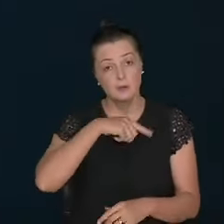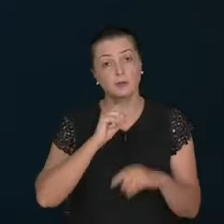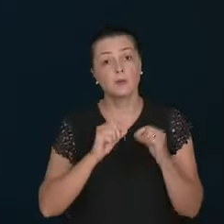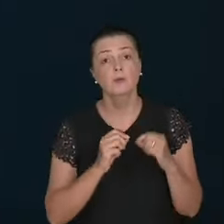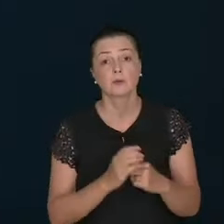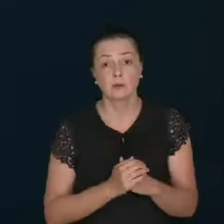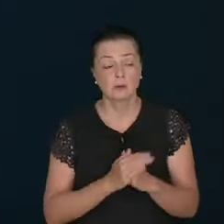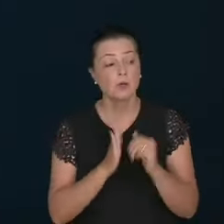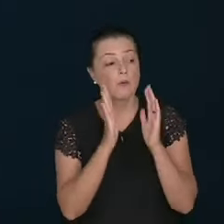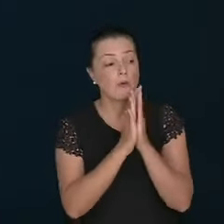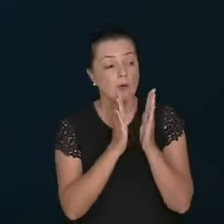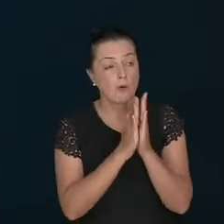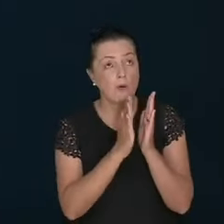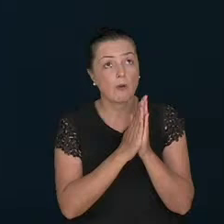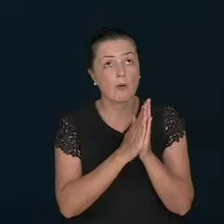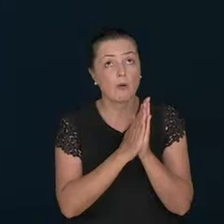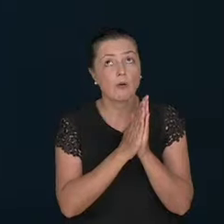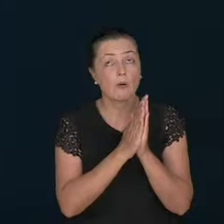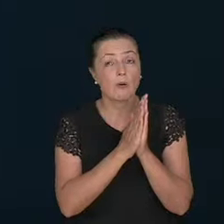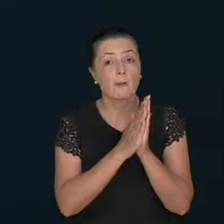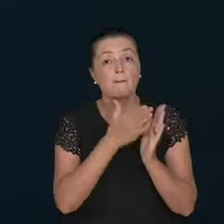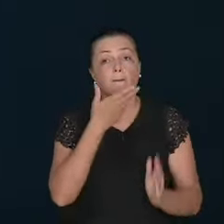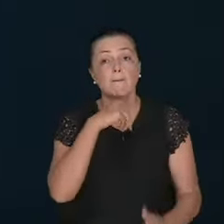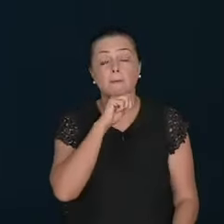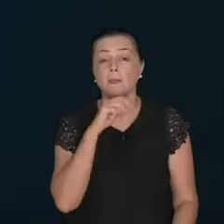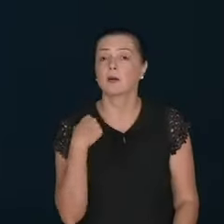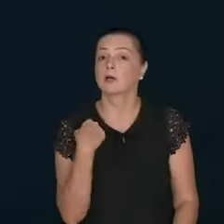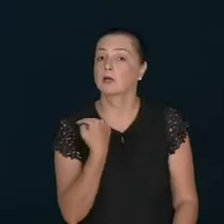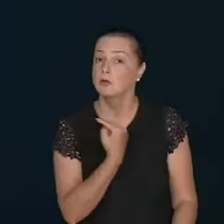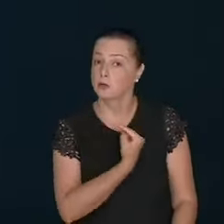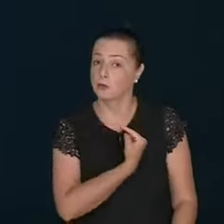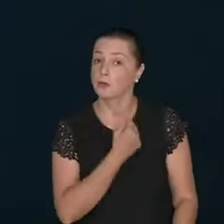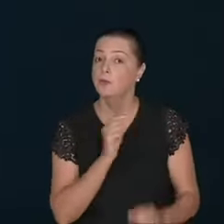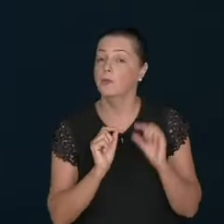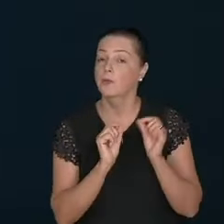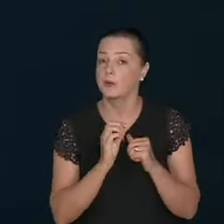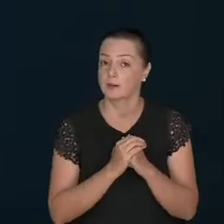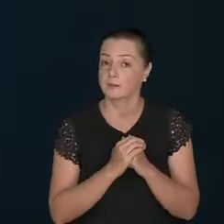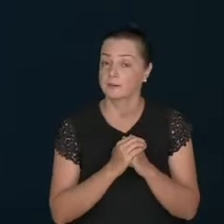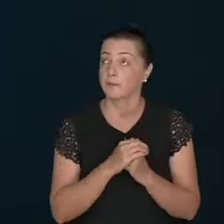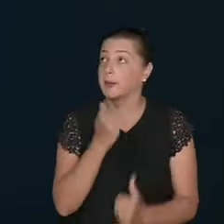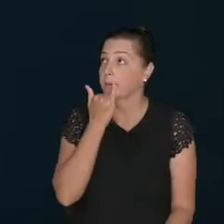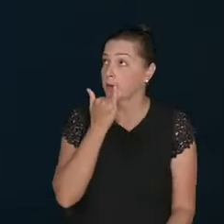we. Forgive. Our. We. Are.